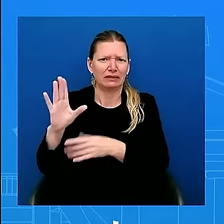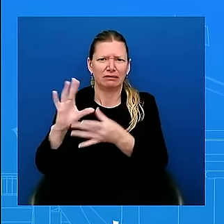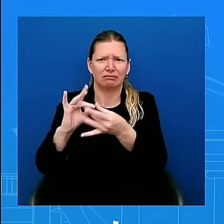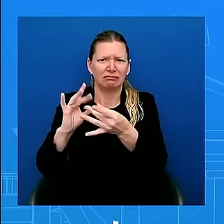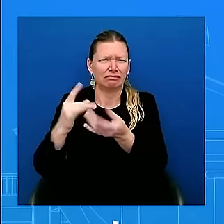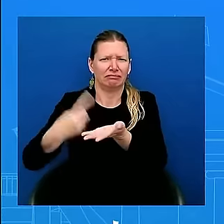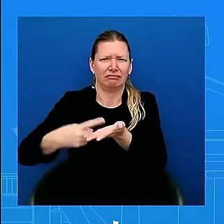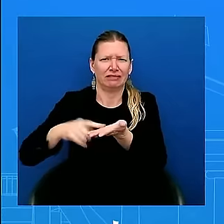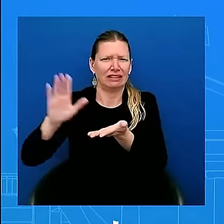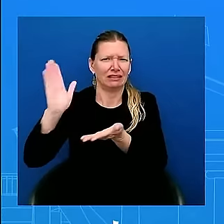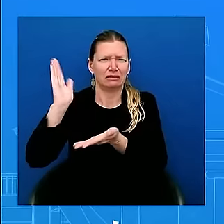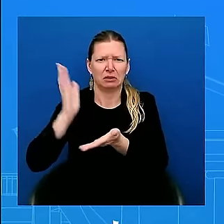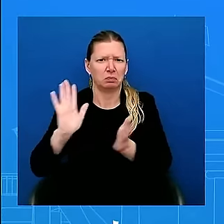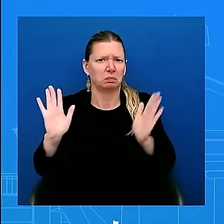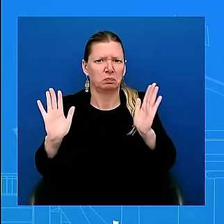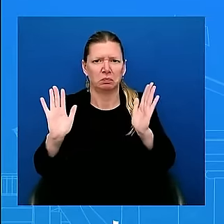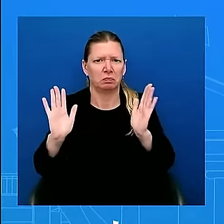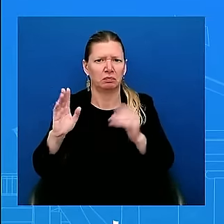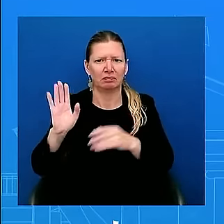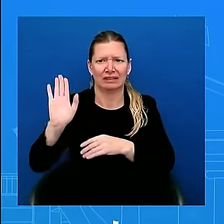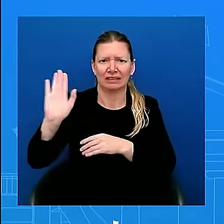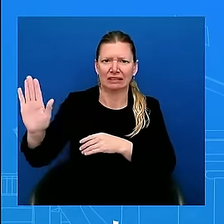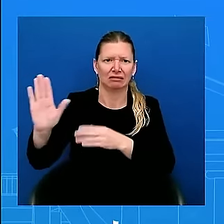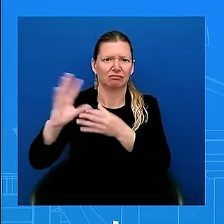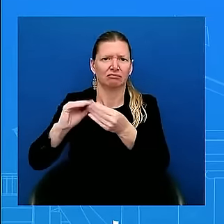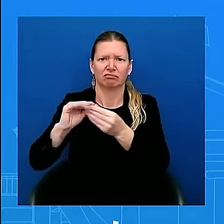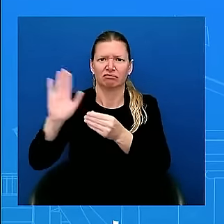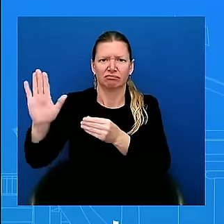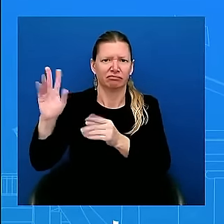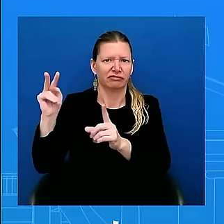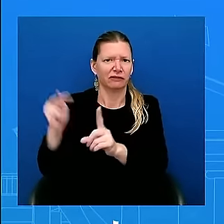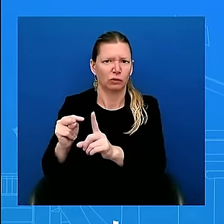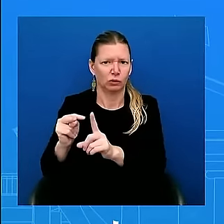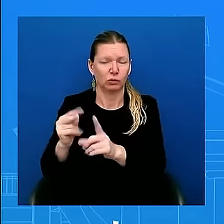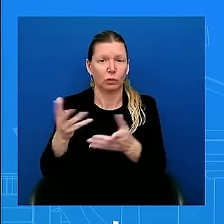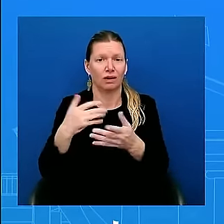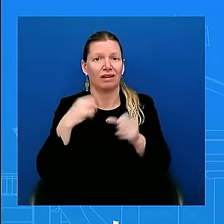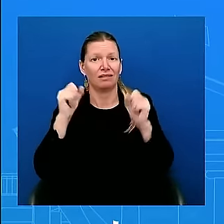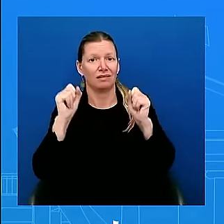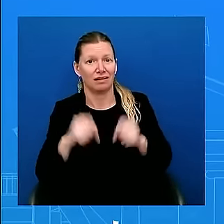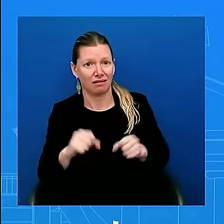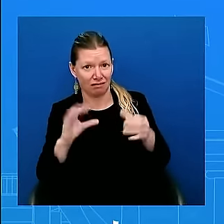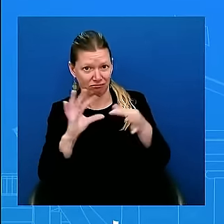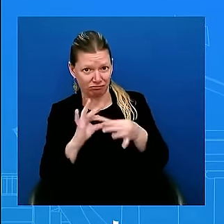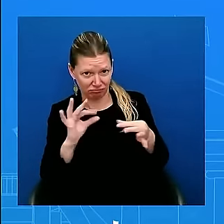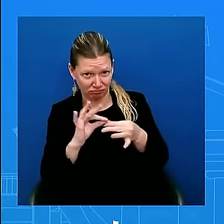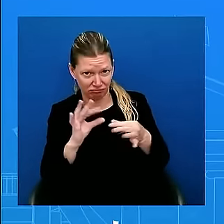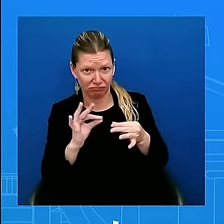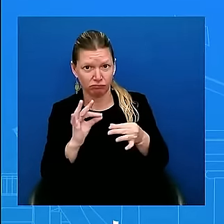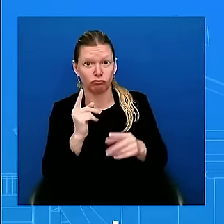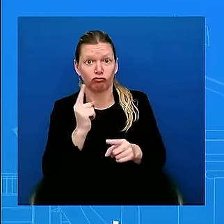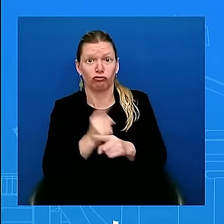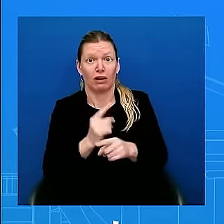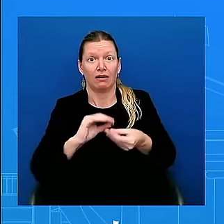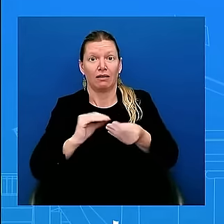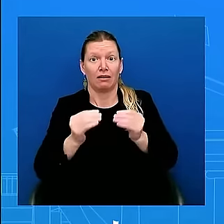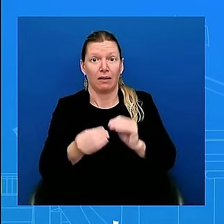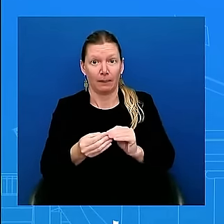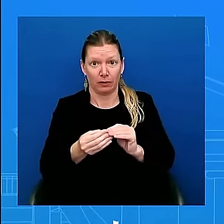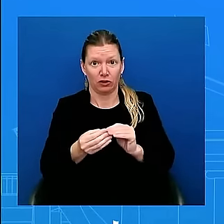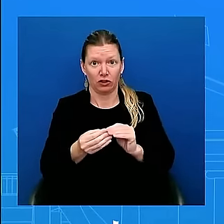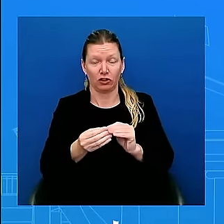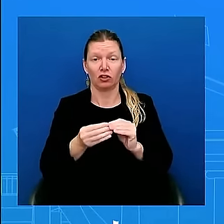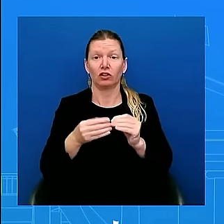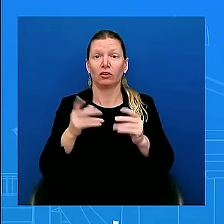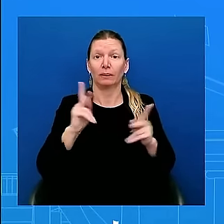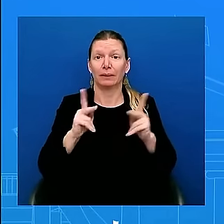ours. And the right number of civilian casualties is zero. And there has been too many civilian casualties in